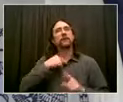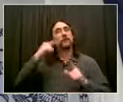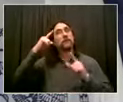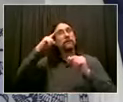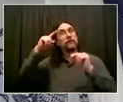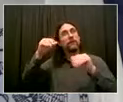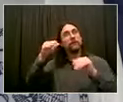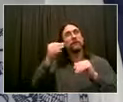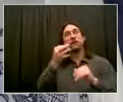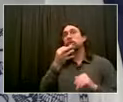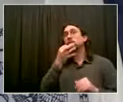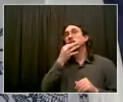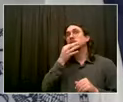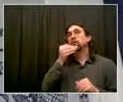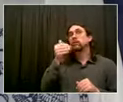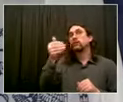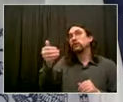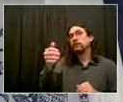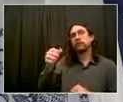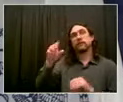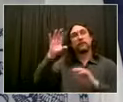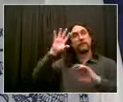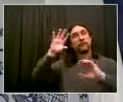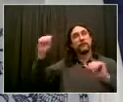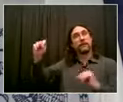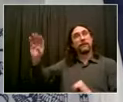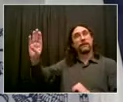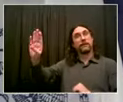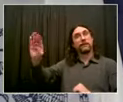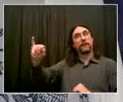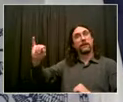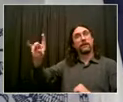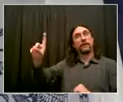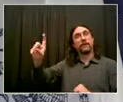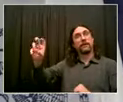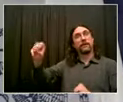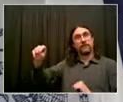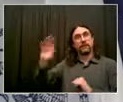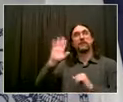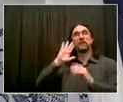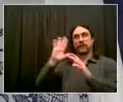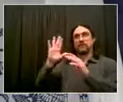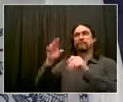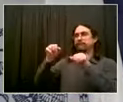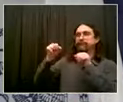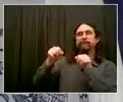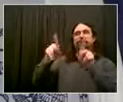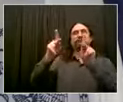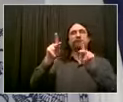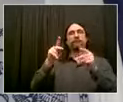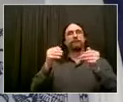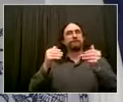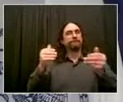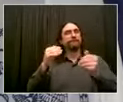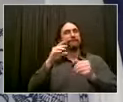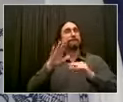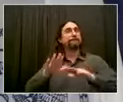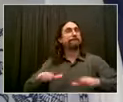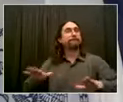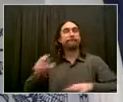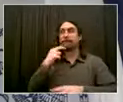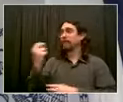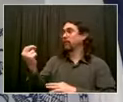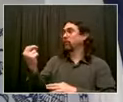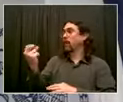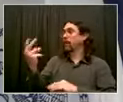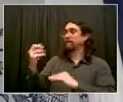kids. How are cities preparing and what kind of program they have to motivate the kids